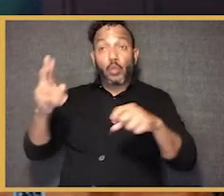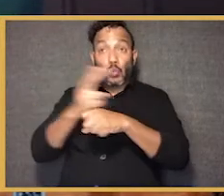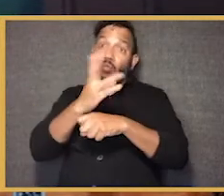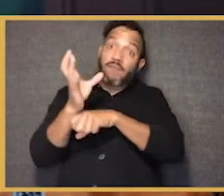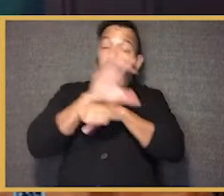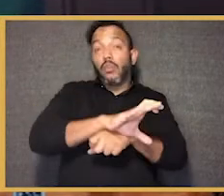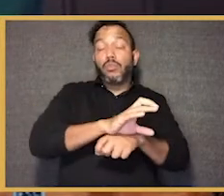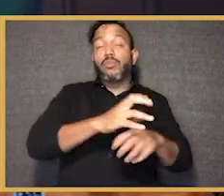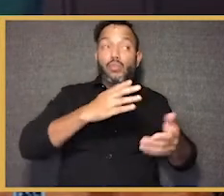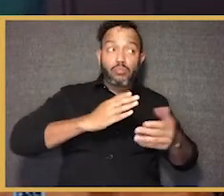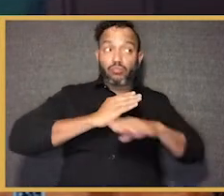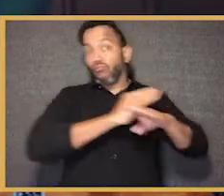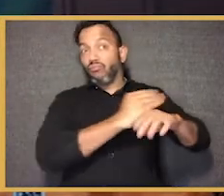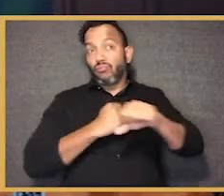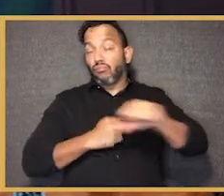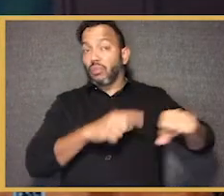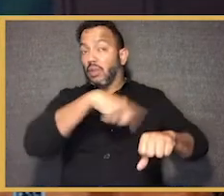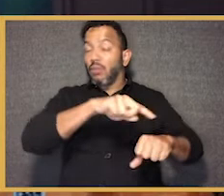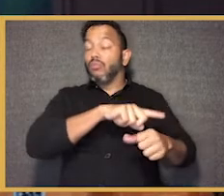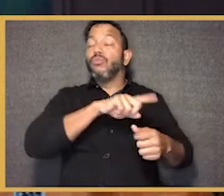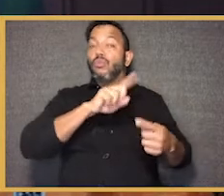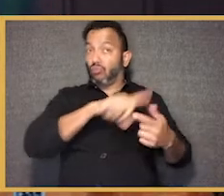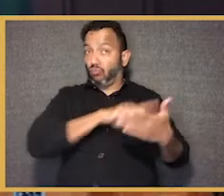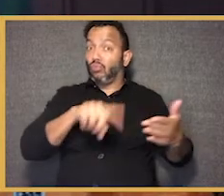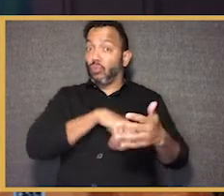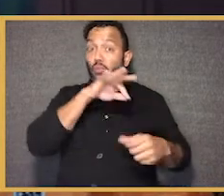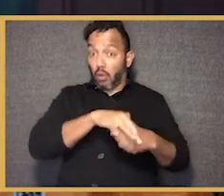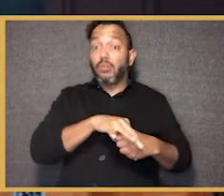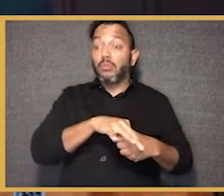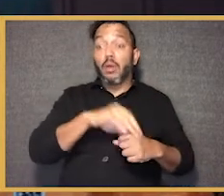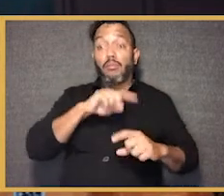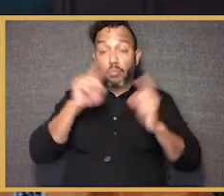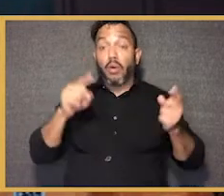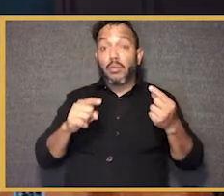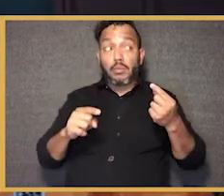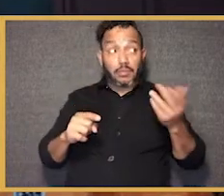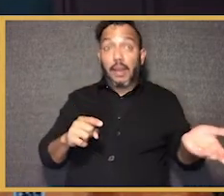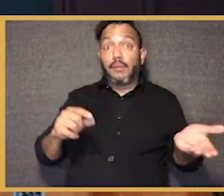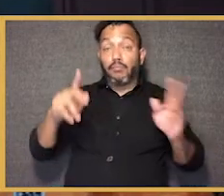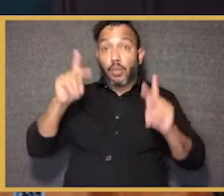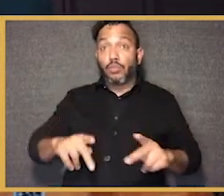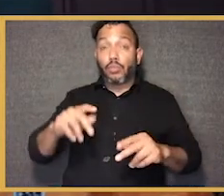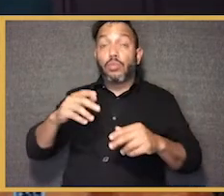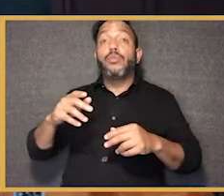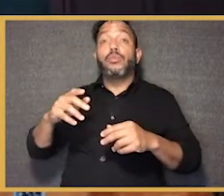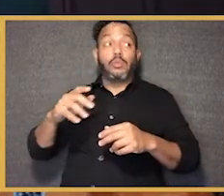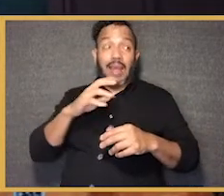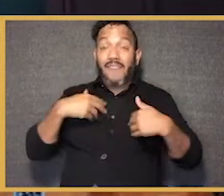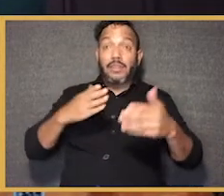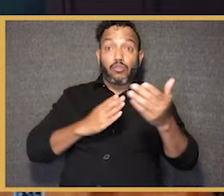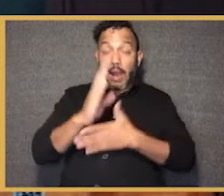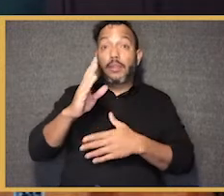undermine the right to vote for black men that was granted by the 15th